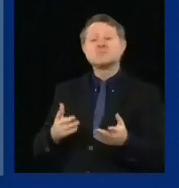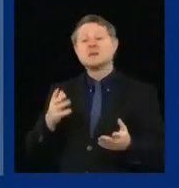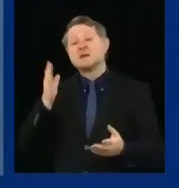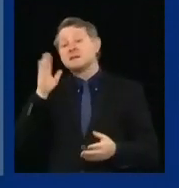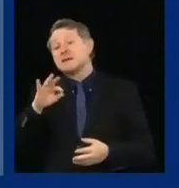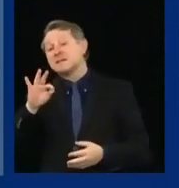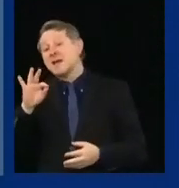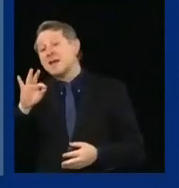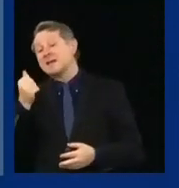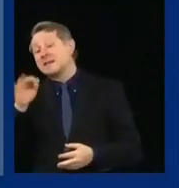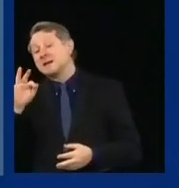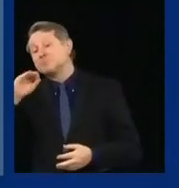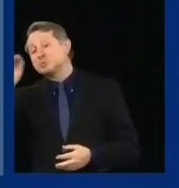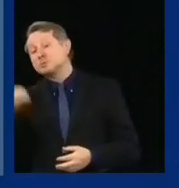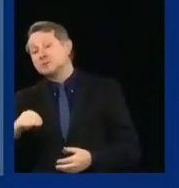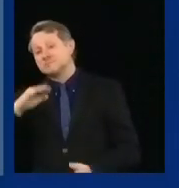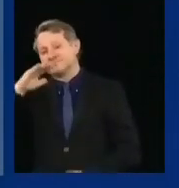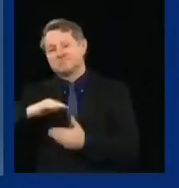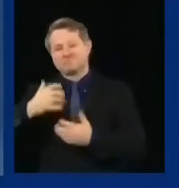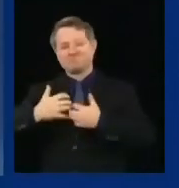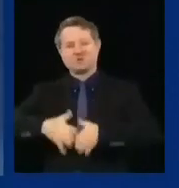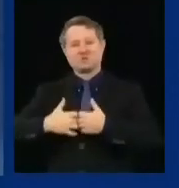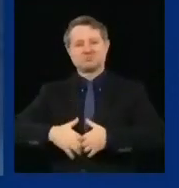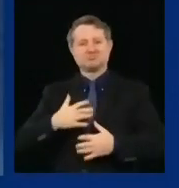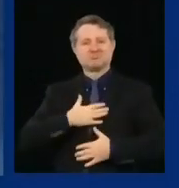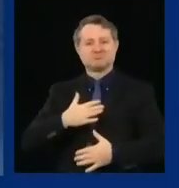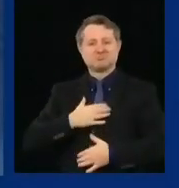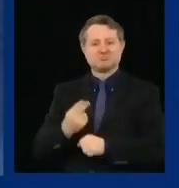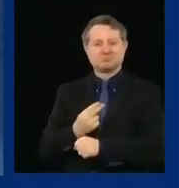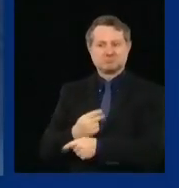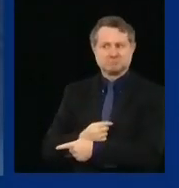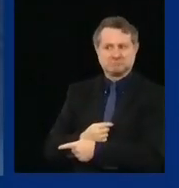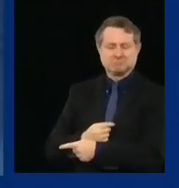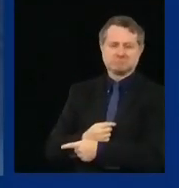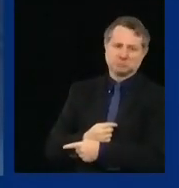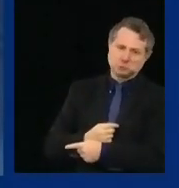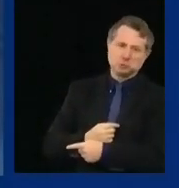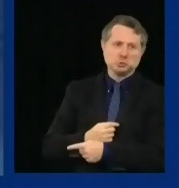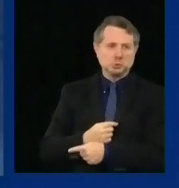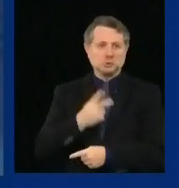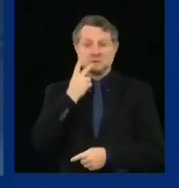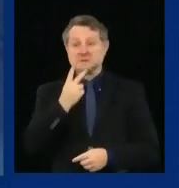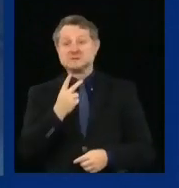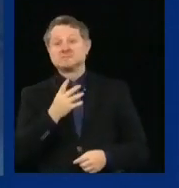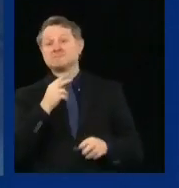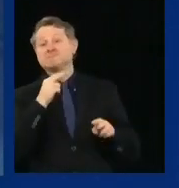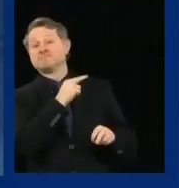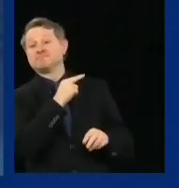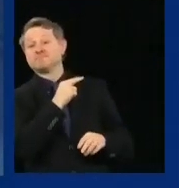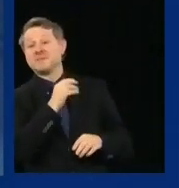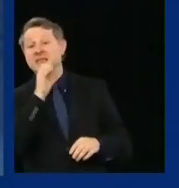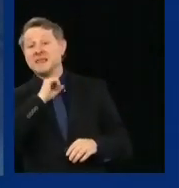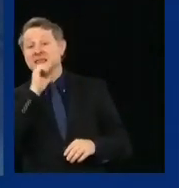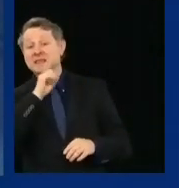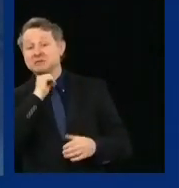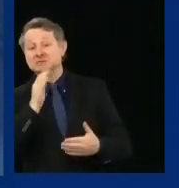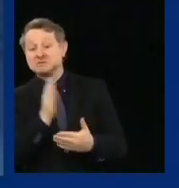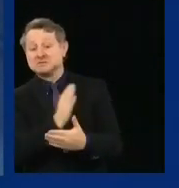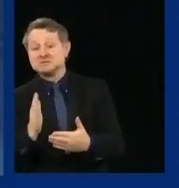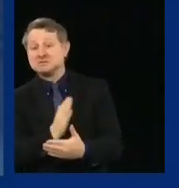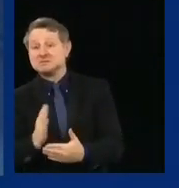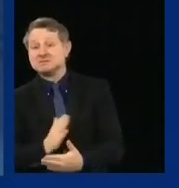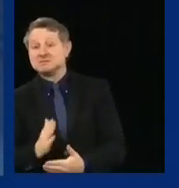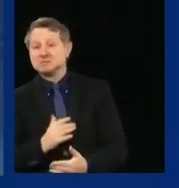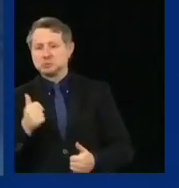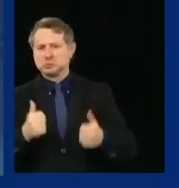serious. 43% of the cases are still hospitalized. On the age, when they say children, it's across